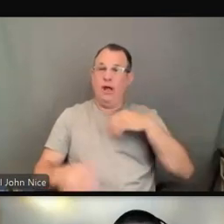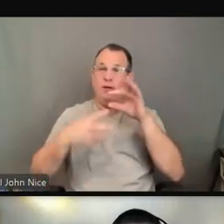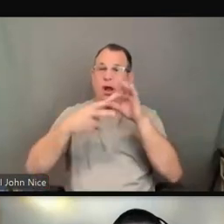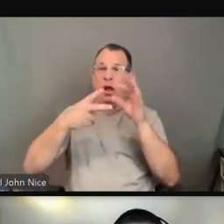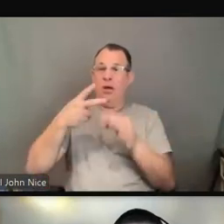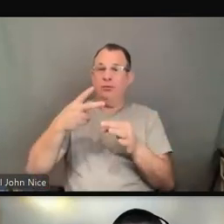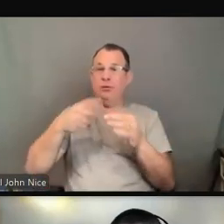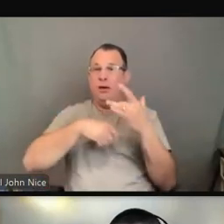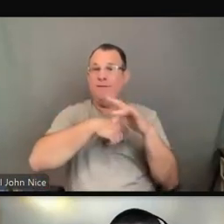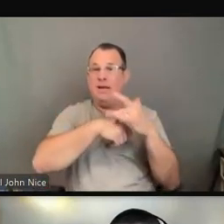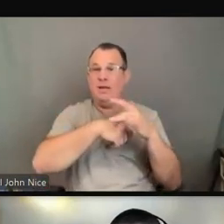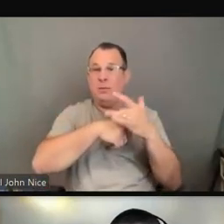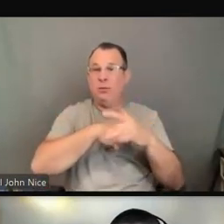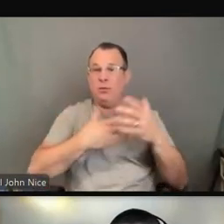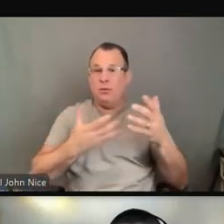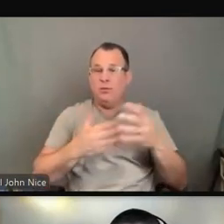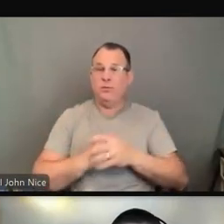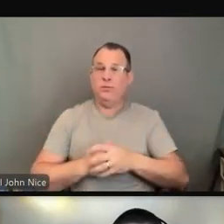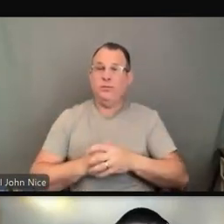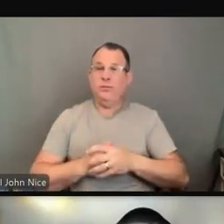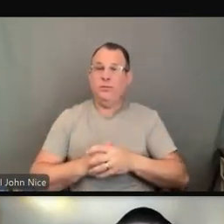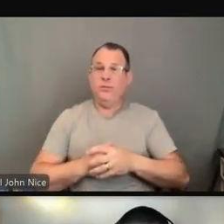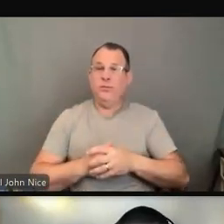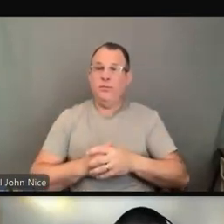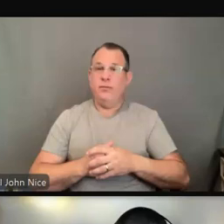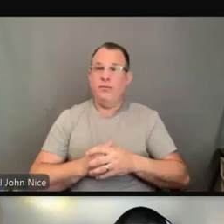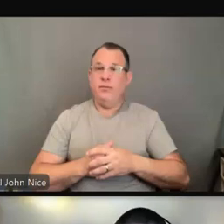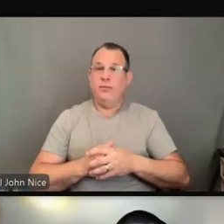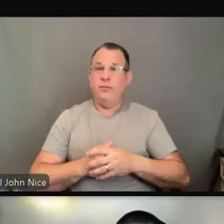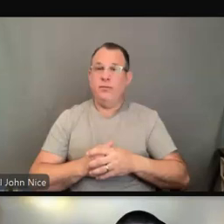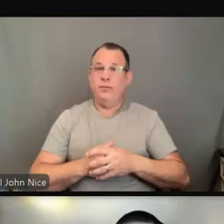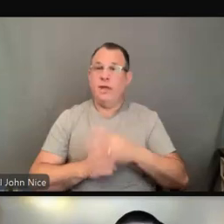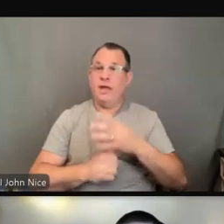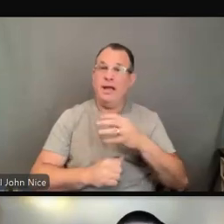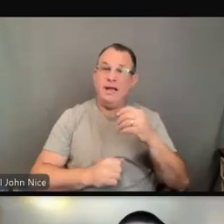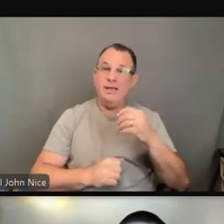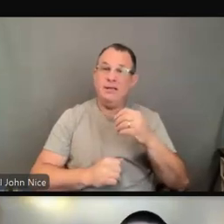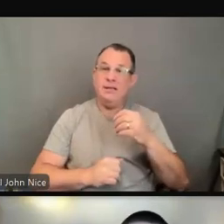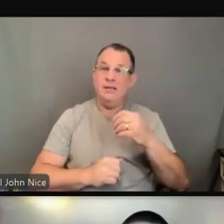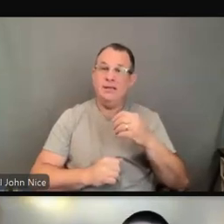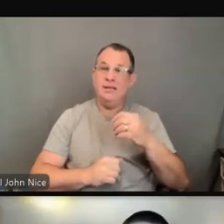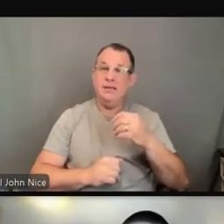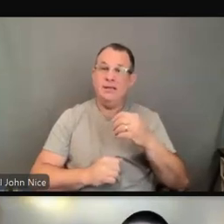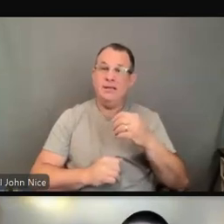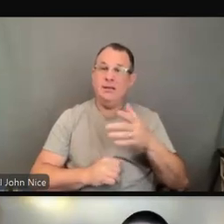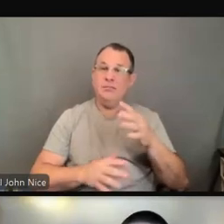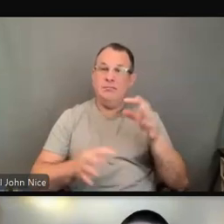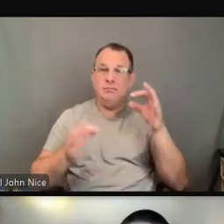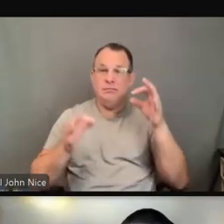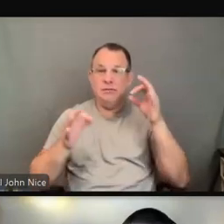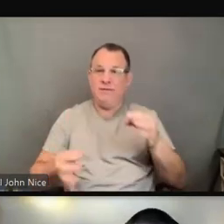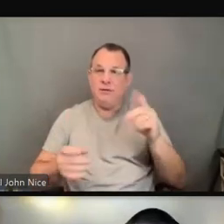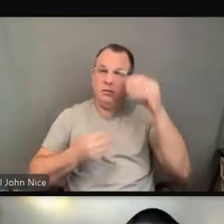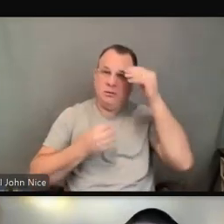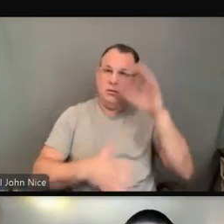that area. And it's definitely something to discuss with your provider to say,